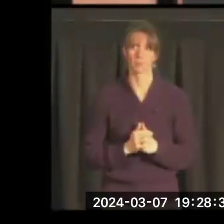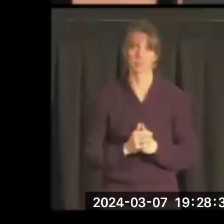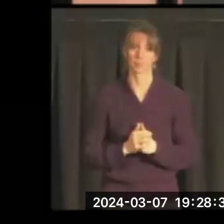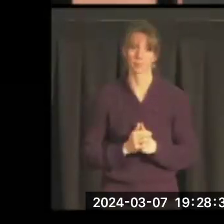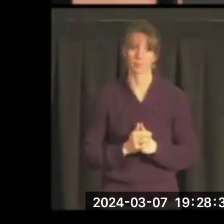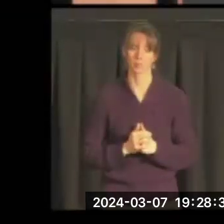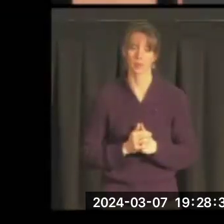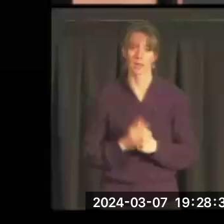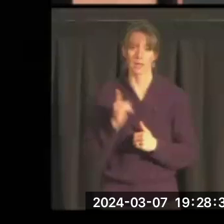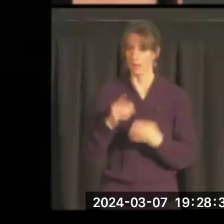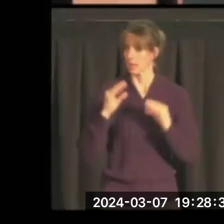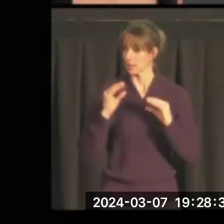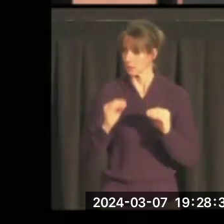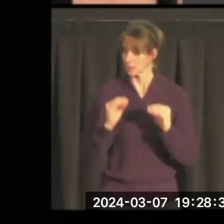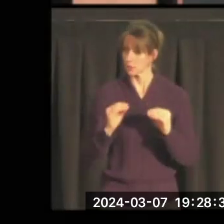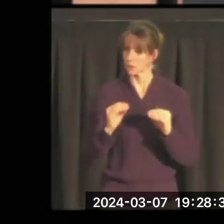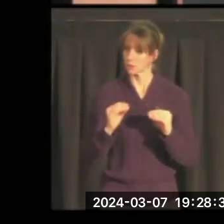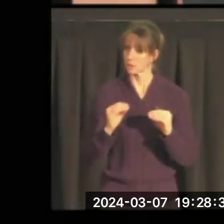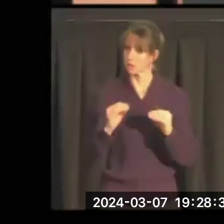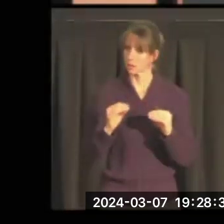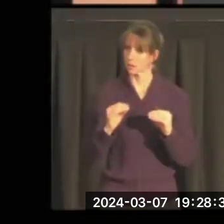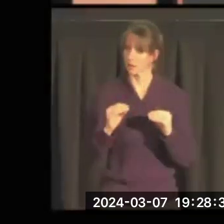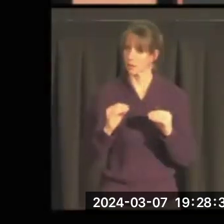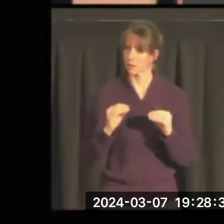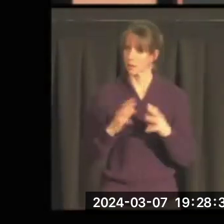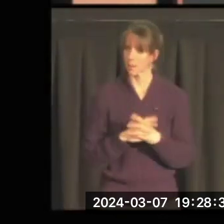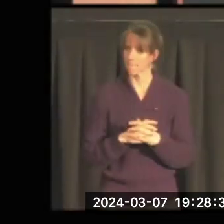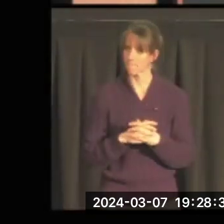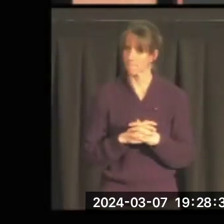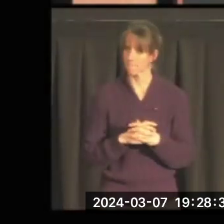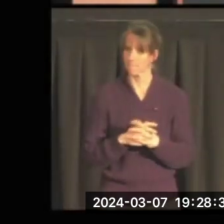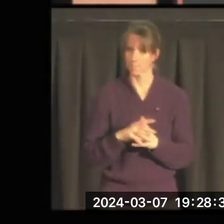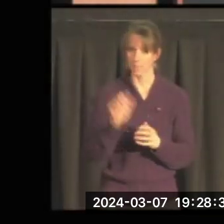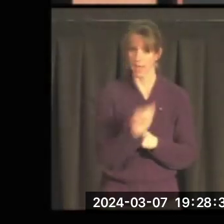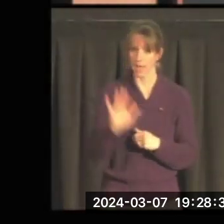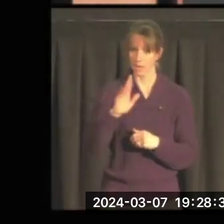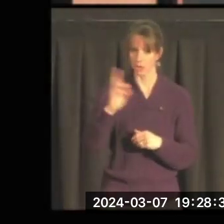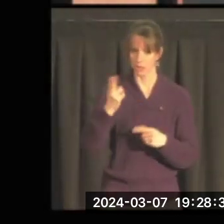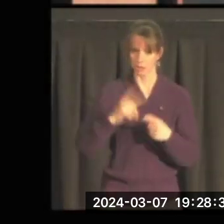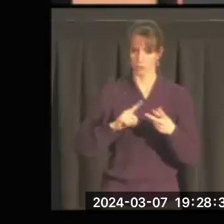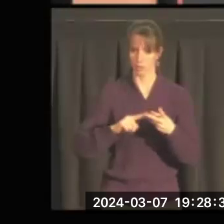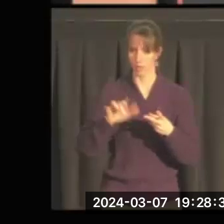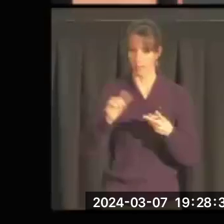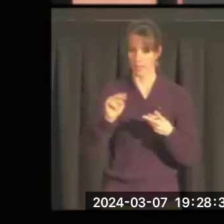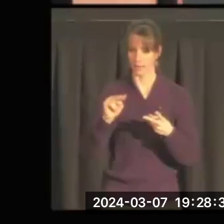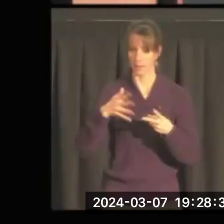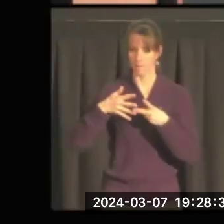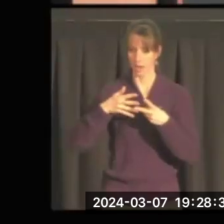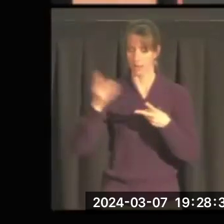He teaches Asian history, Latin American history,